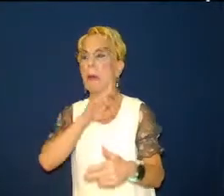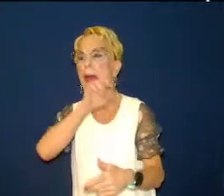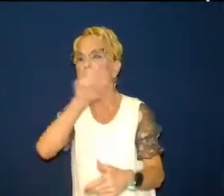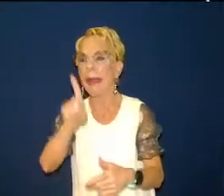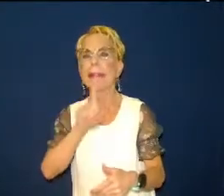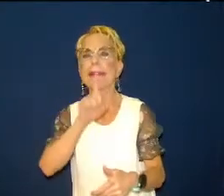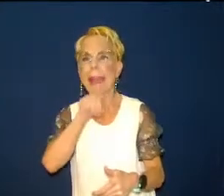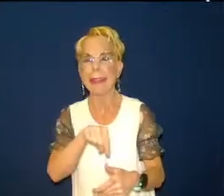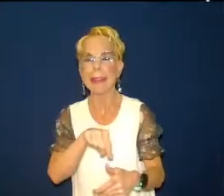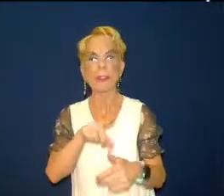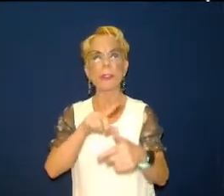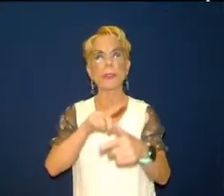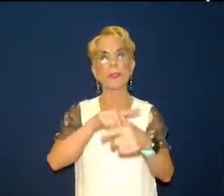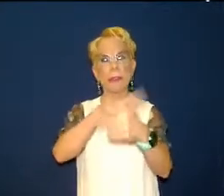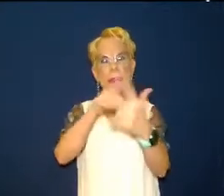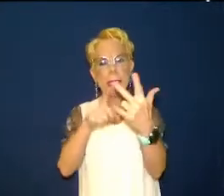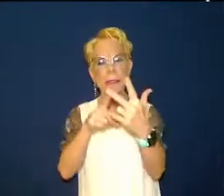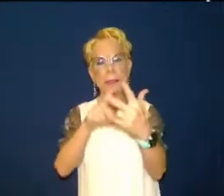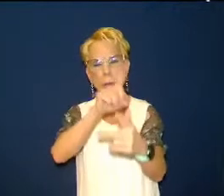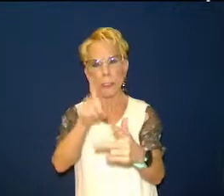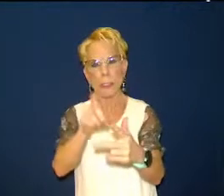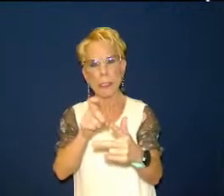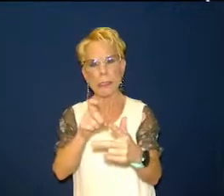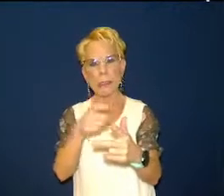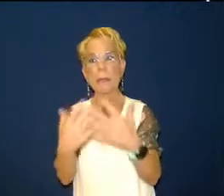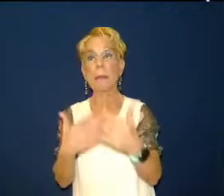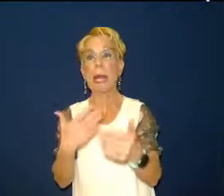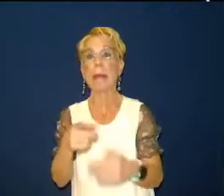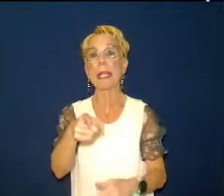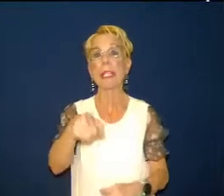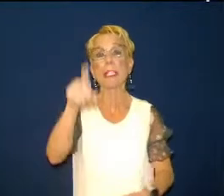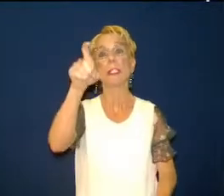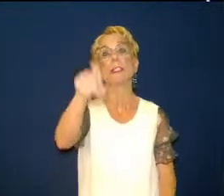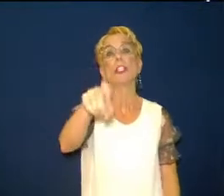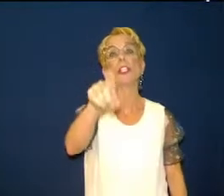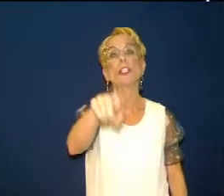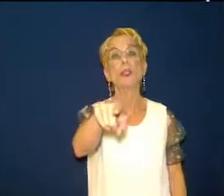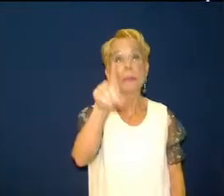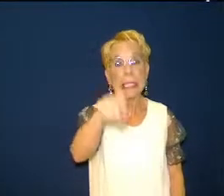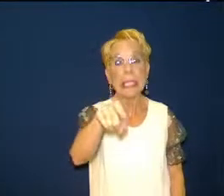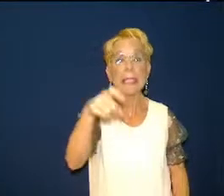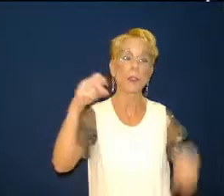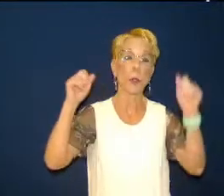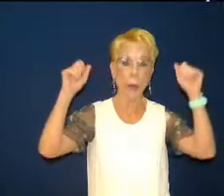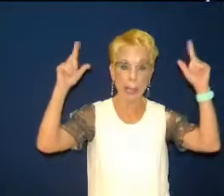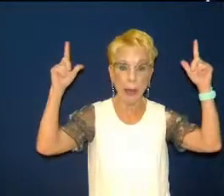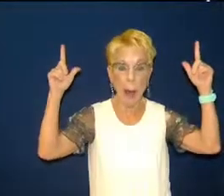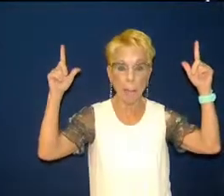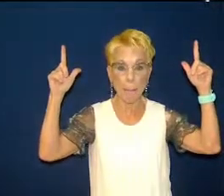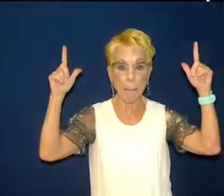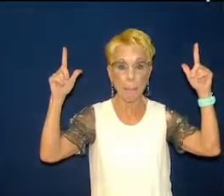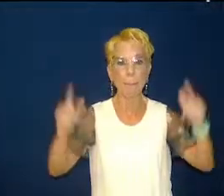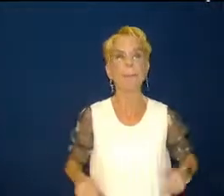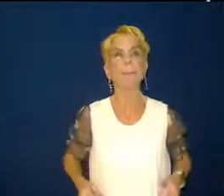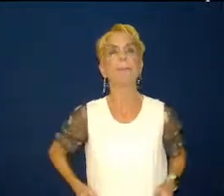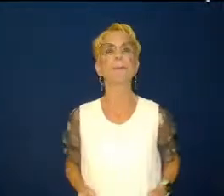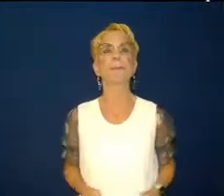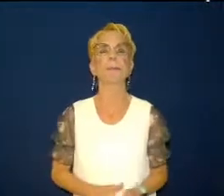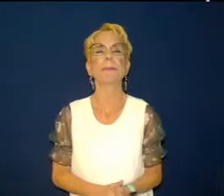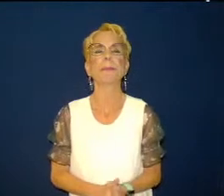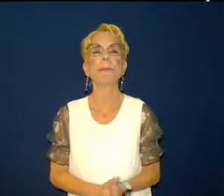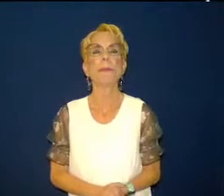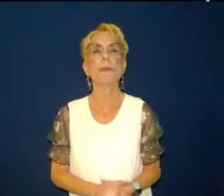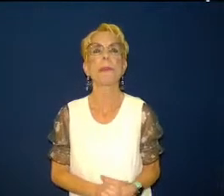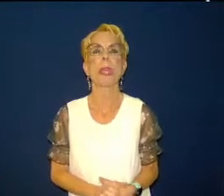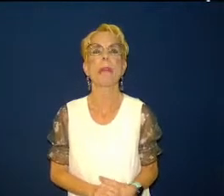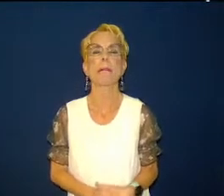once again it's not the brick and mortar that makes a dying church it's people like me that makes a dying church when i am not bought in to these things